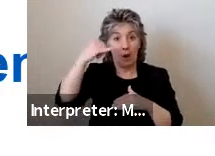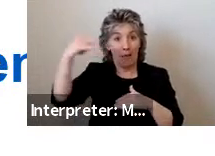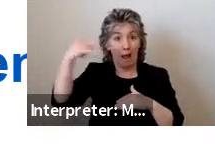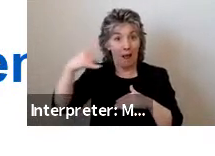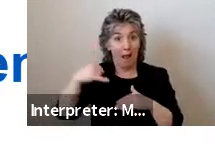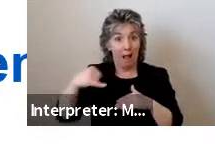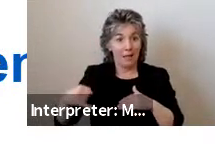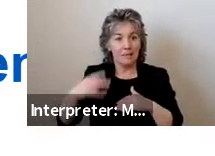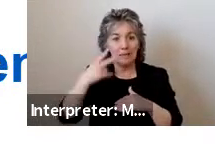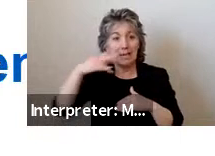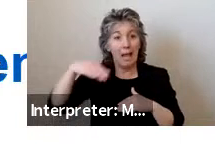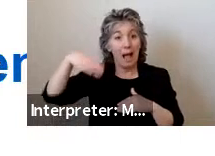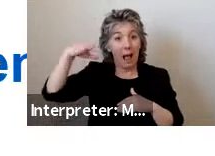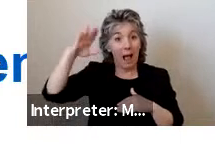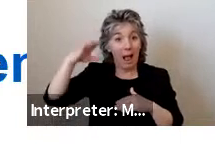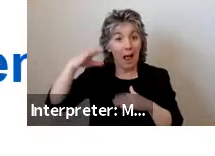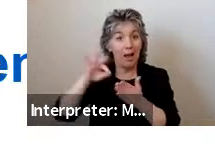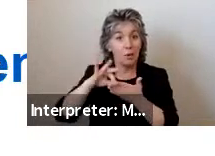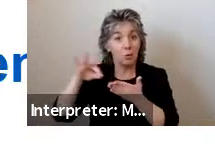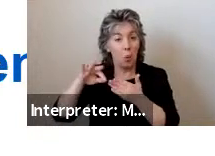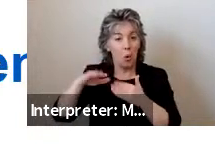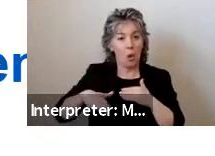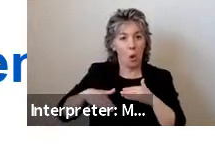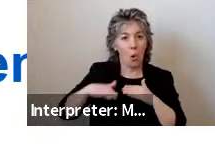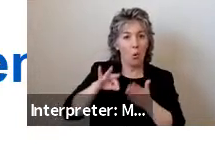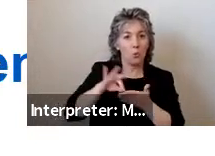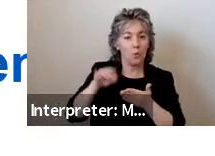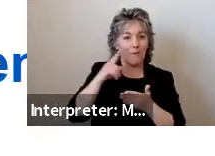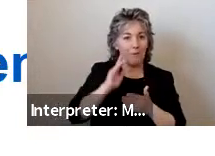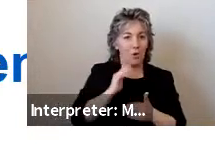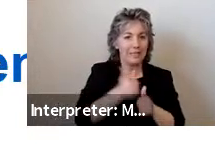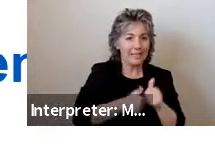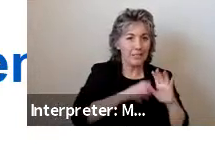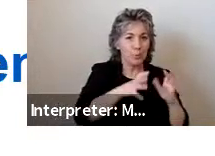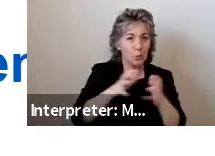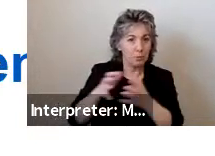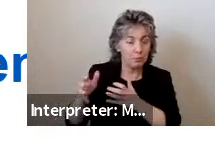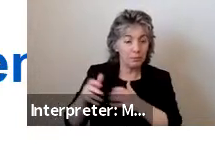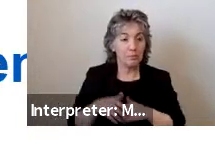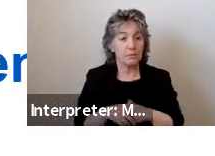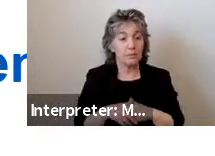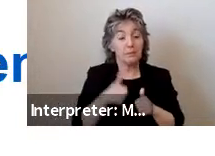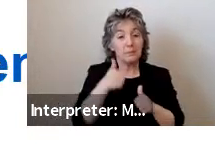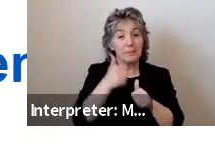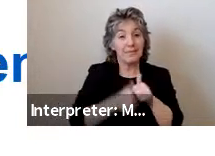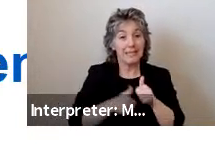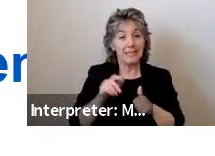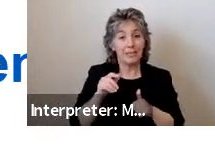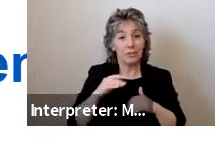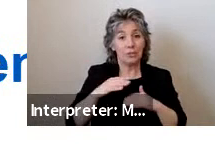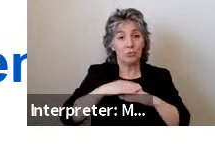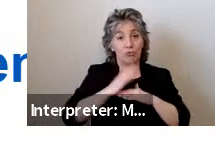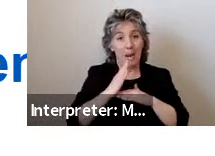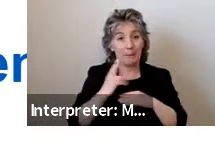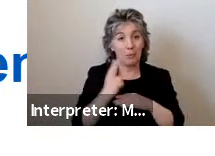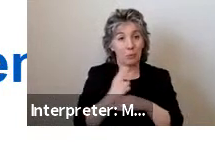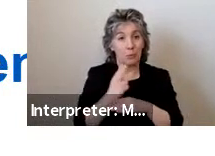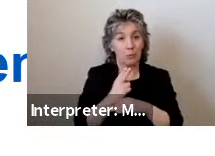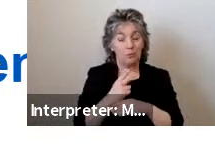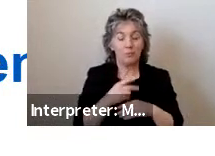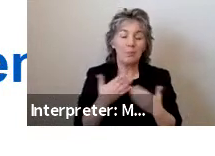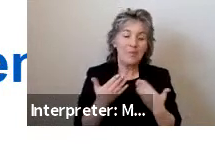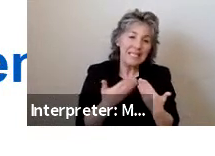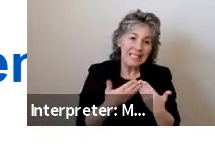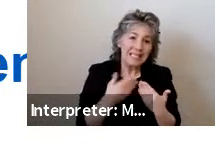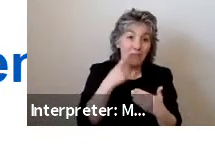highest and lowest ratings for a user group. Each of the ramp use, ease of ramp